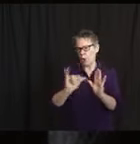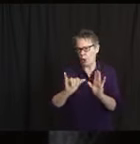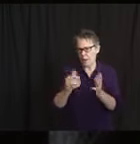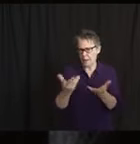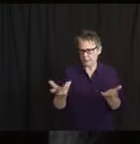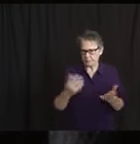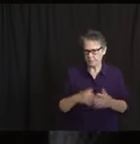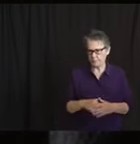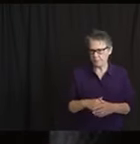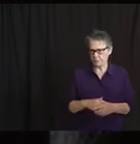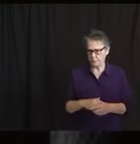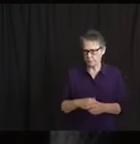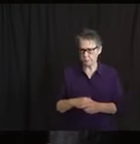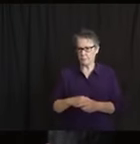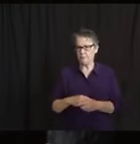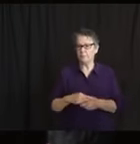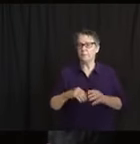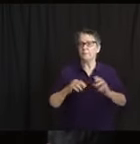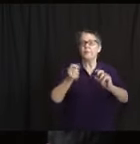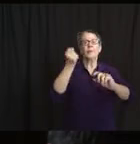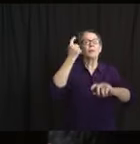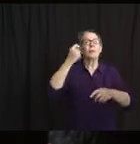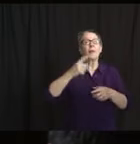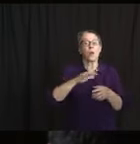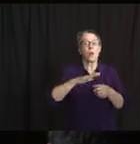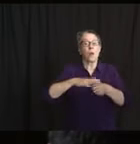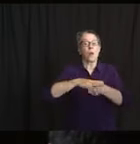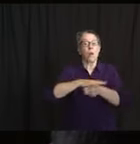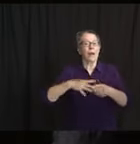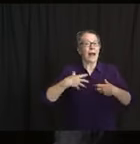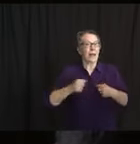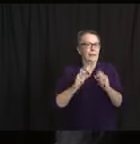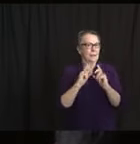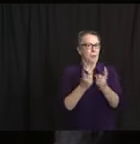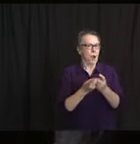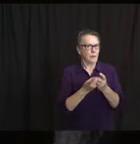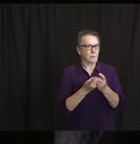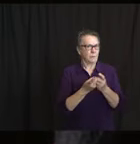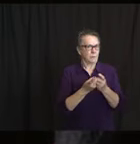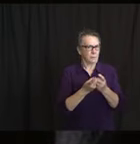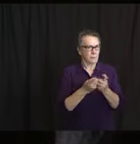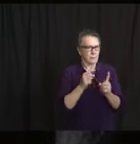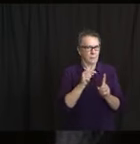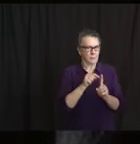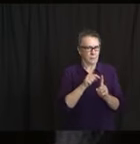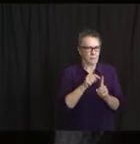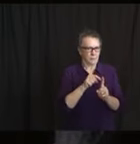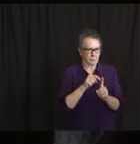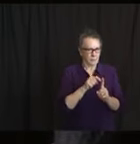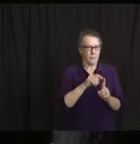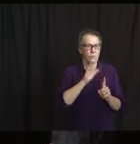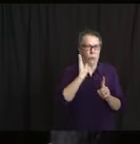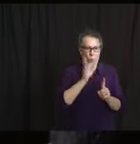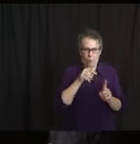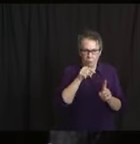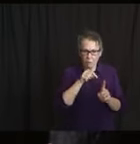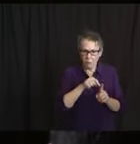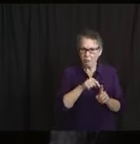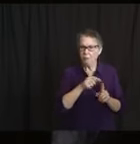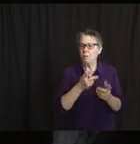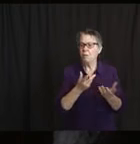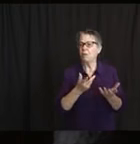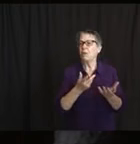our local health departments are commonly doing, and are currently still doing right now, is that, you know, we'll begin with a call,